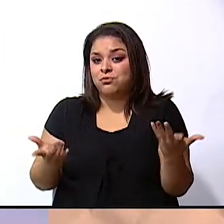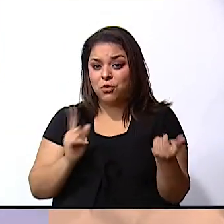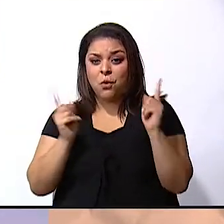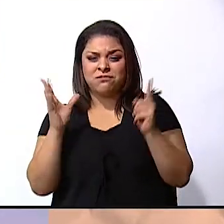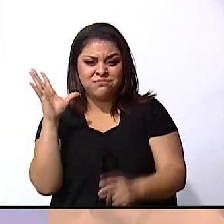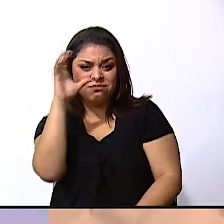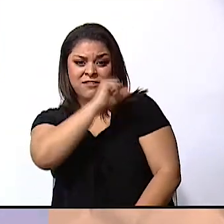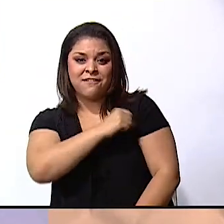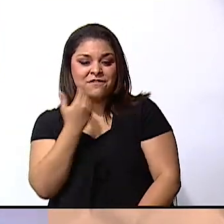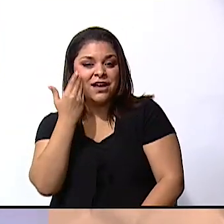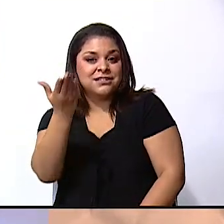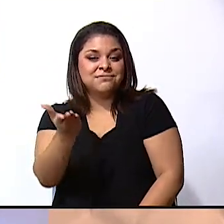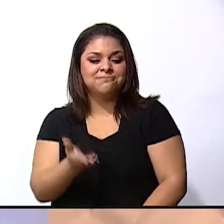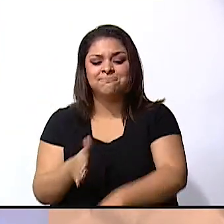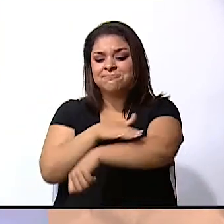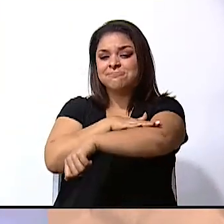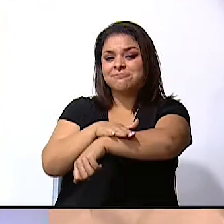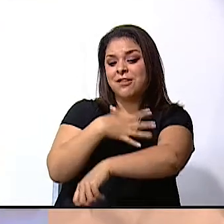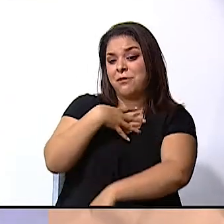it's